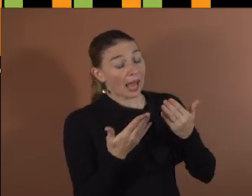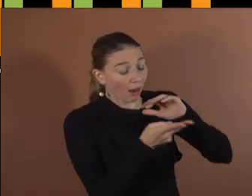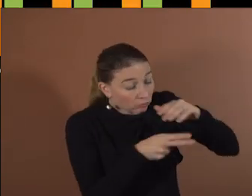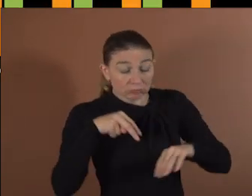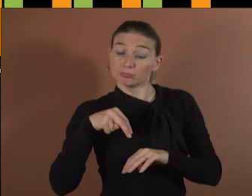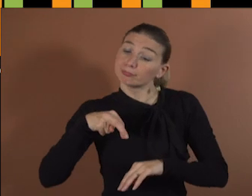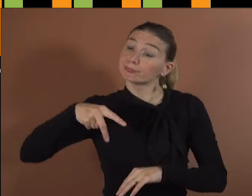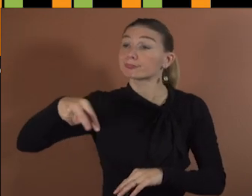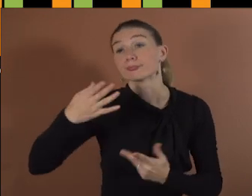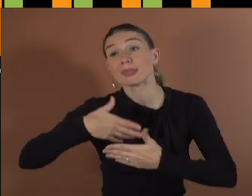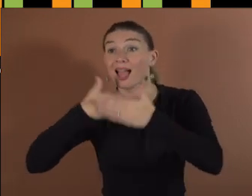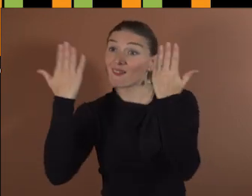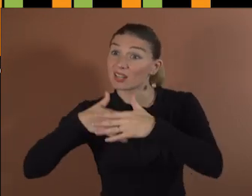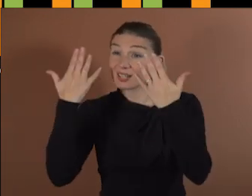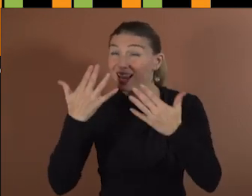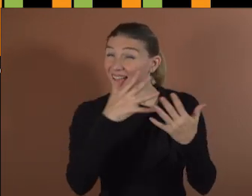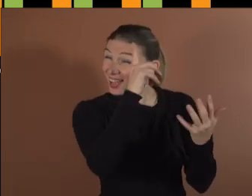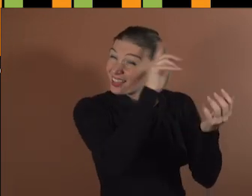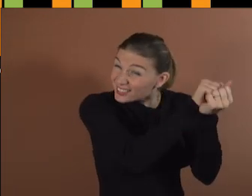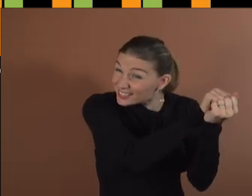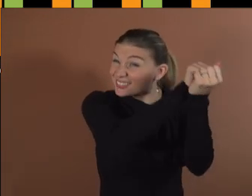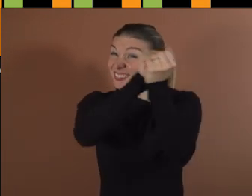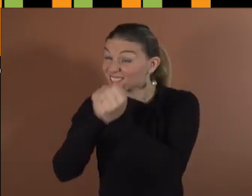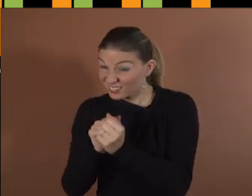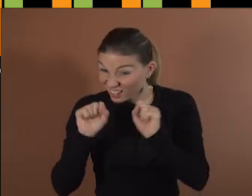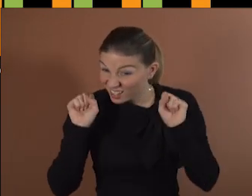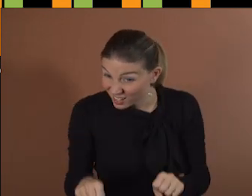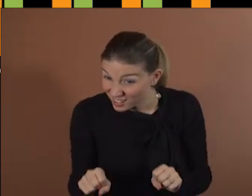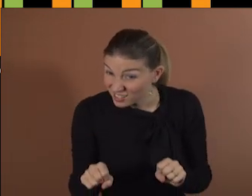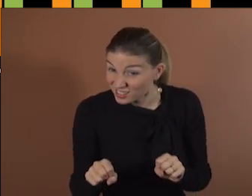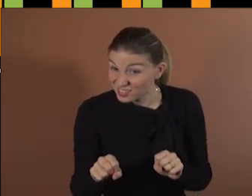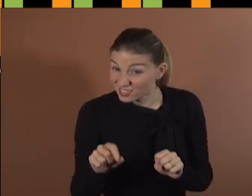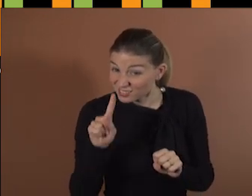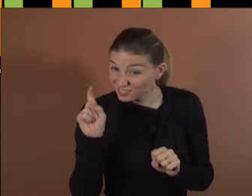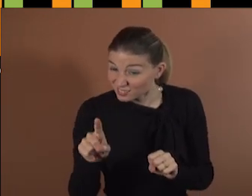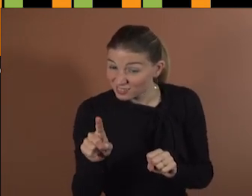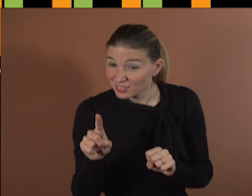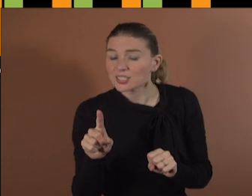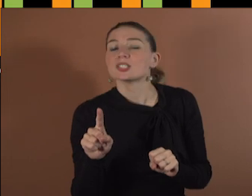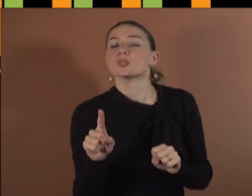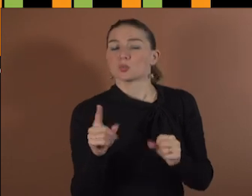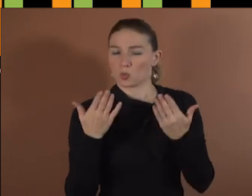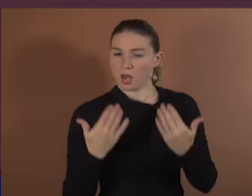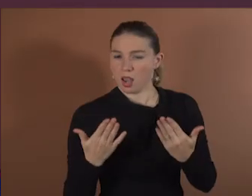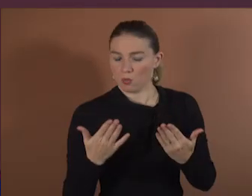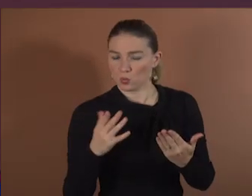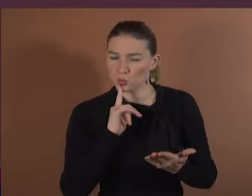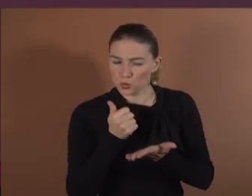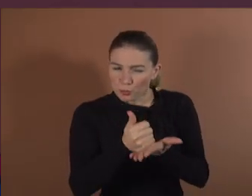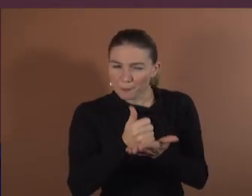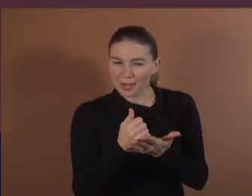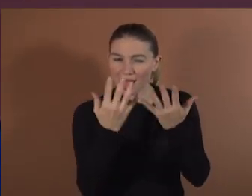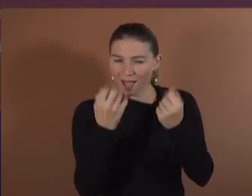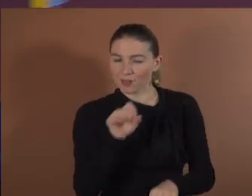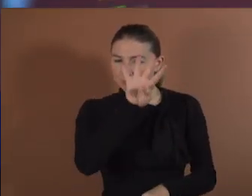patient, two bars next to each other. The orange bar shows the depression scores or how depressed they were before our treatment and the green